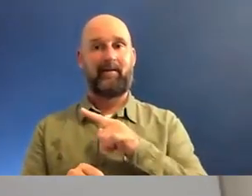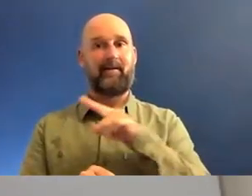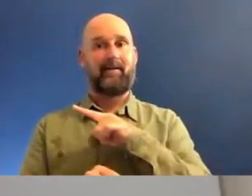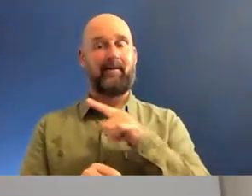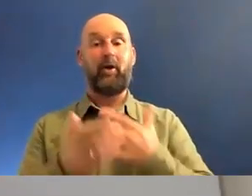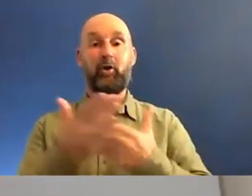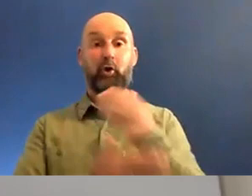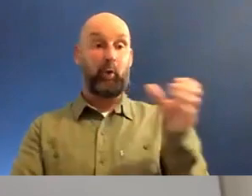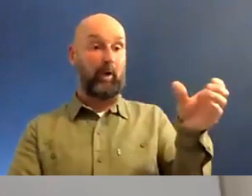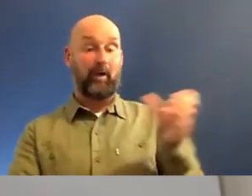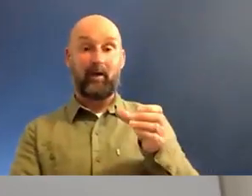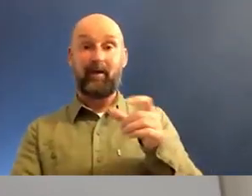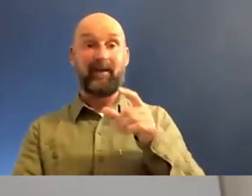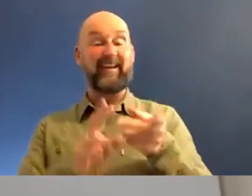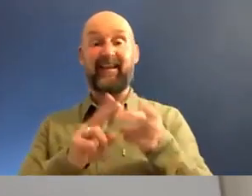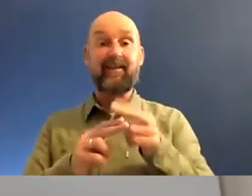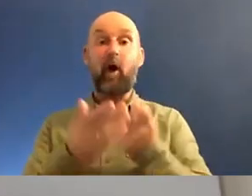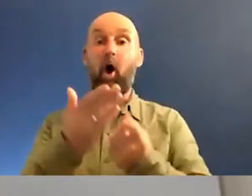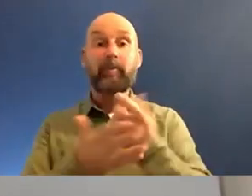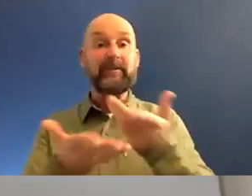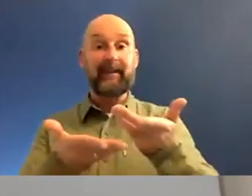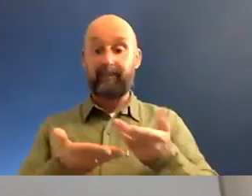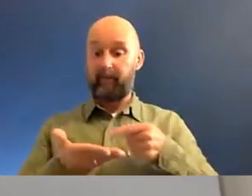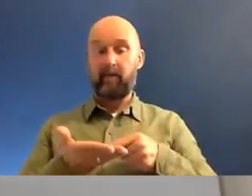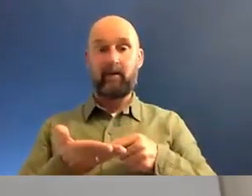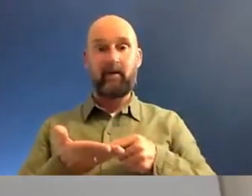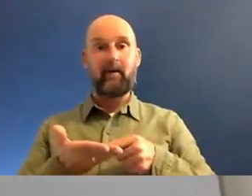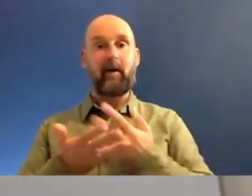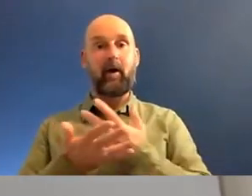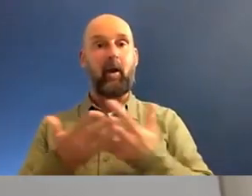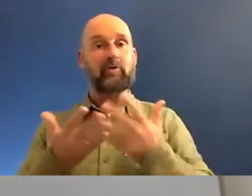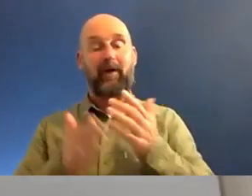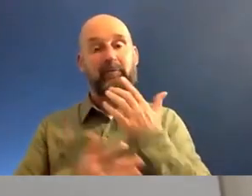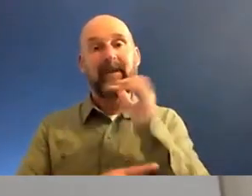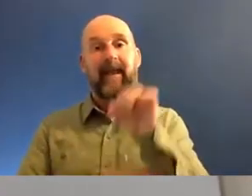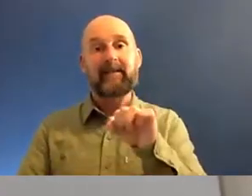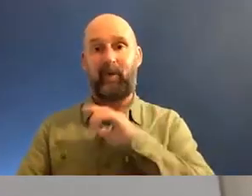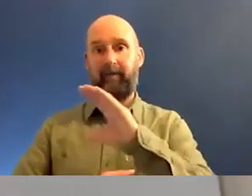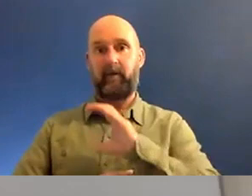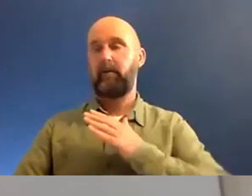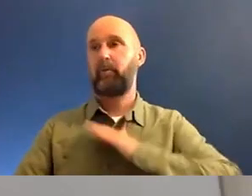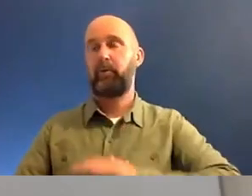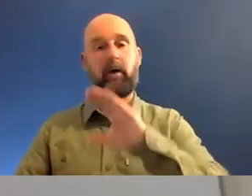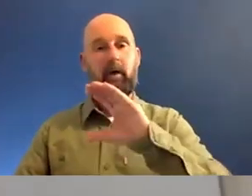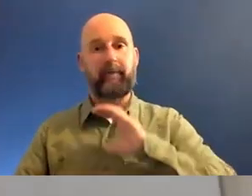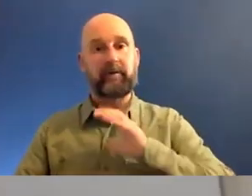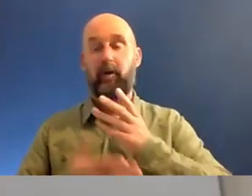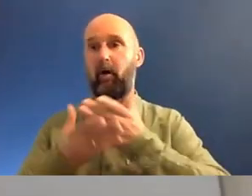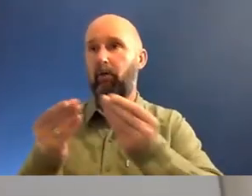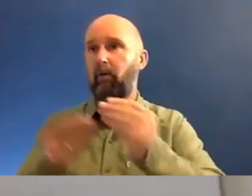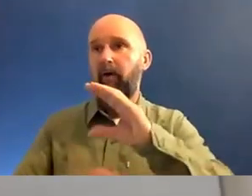industry, when opportunities come your way, many people will have to say yes because of funding or the absence of it.